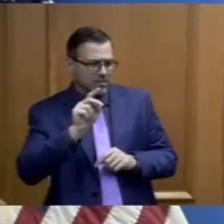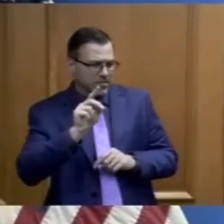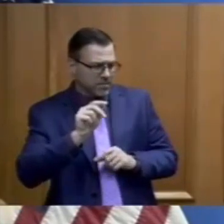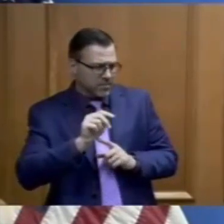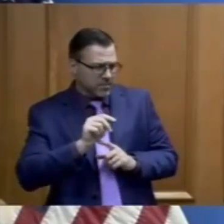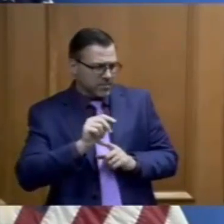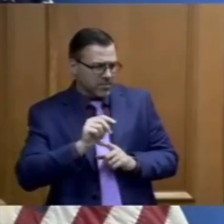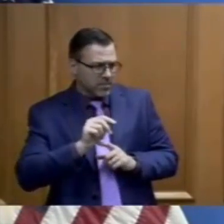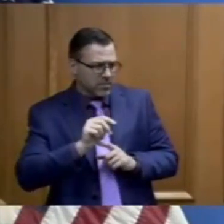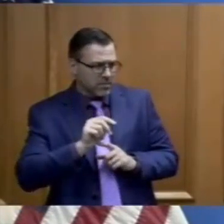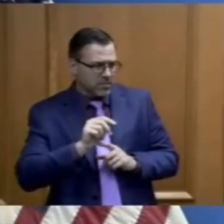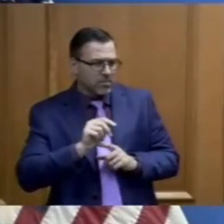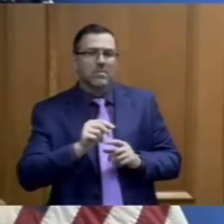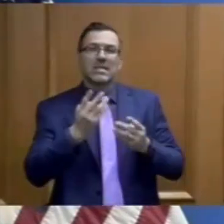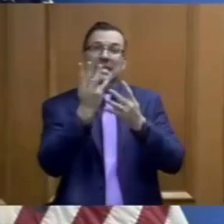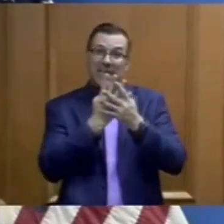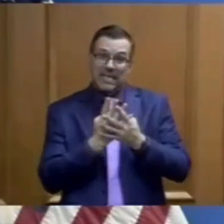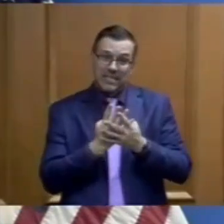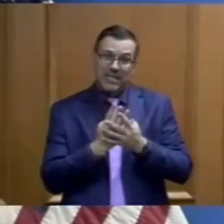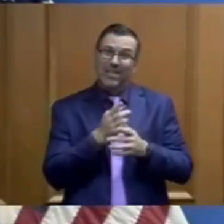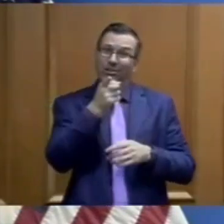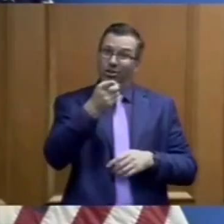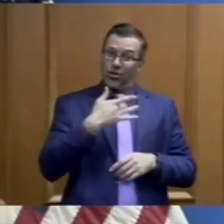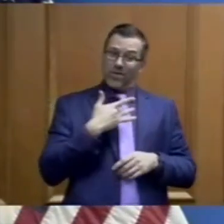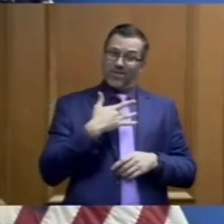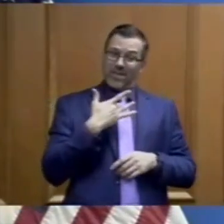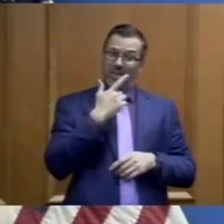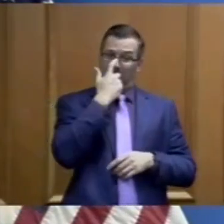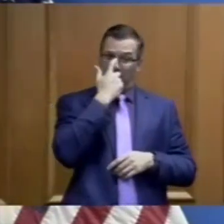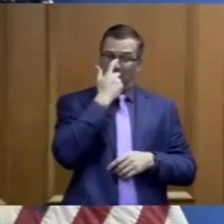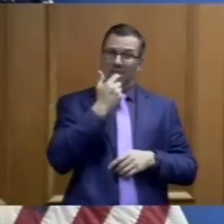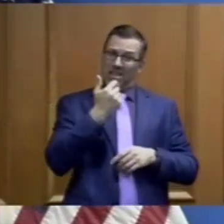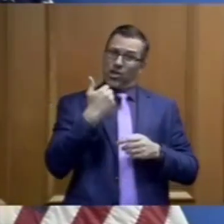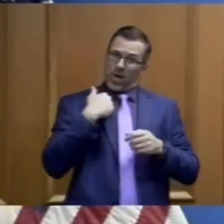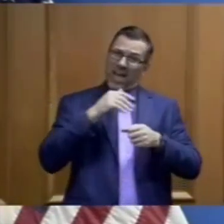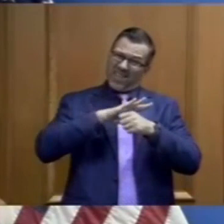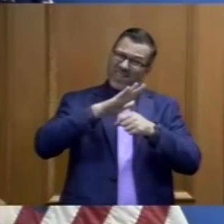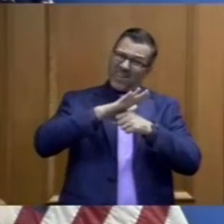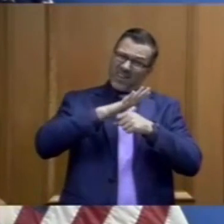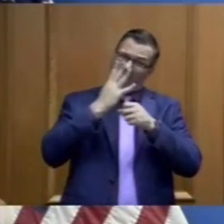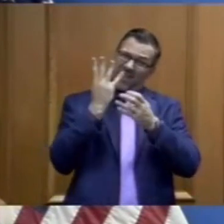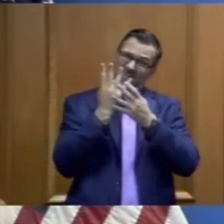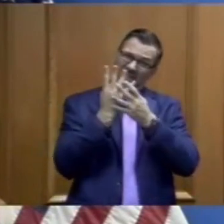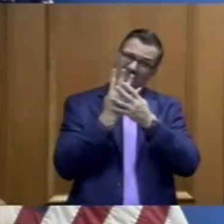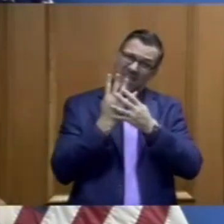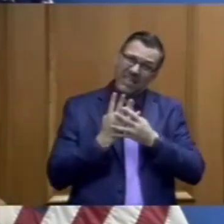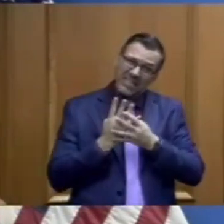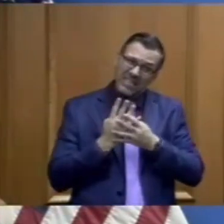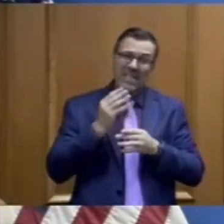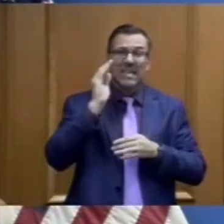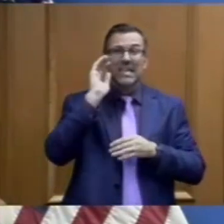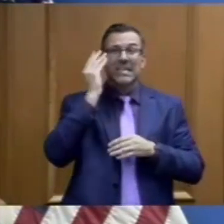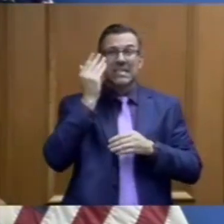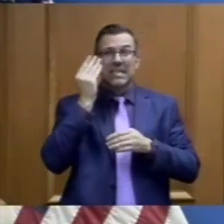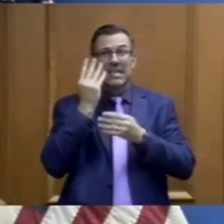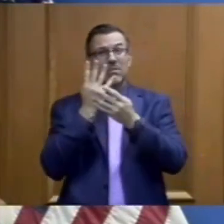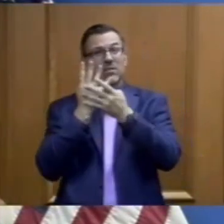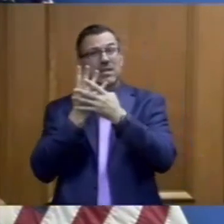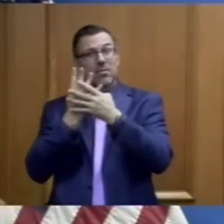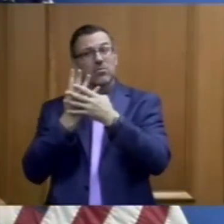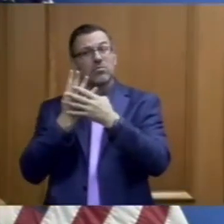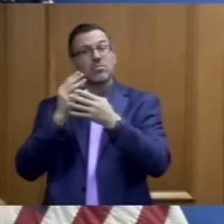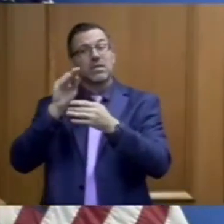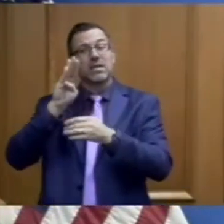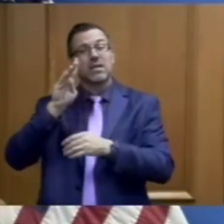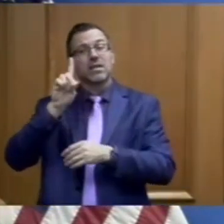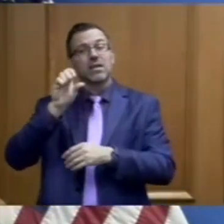enough testing done on the inmates? Do you think that there needs to be more now that we're getting higher numbers in Bledsoe County facilities